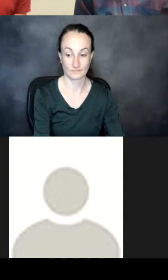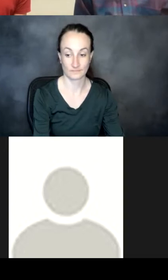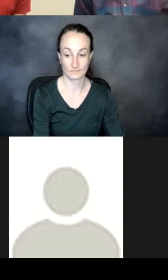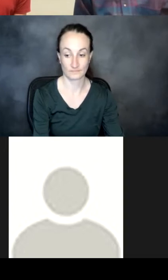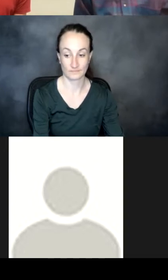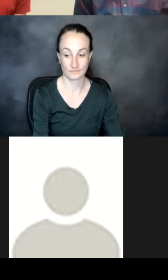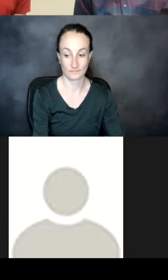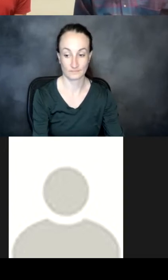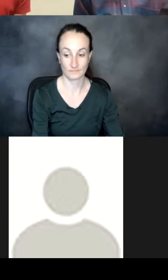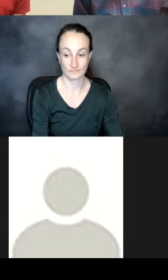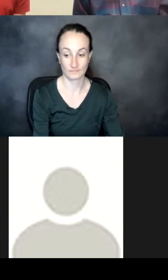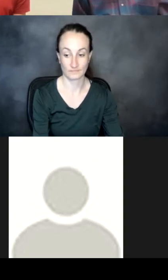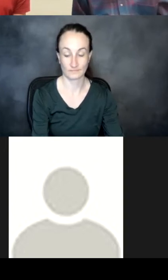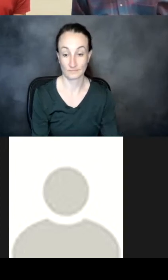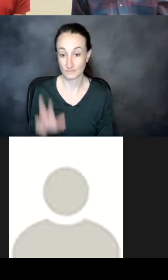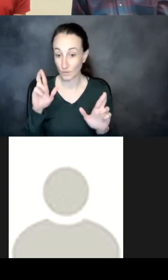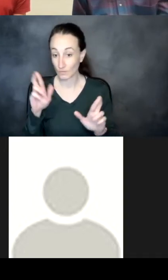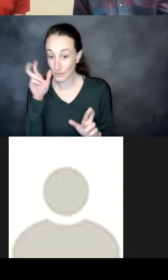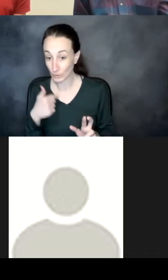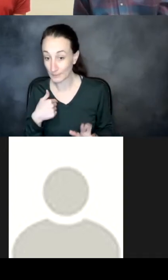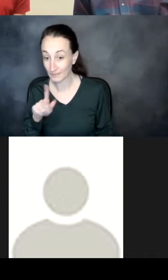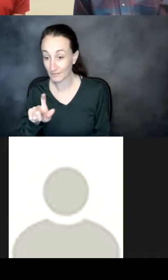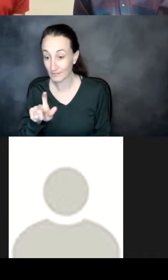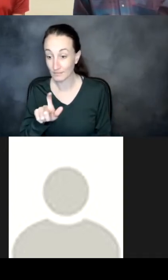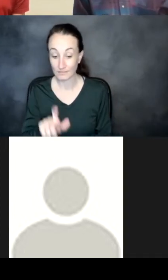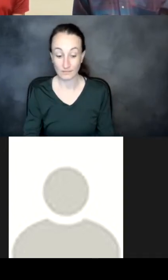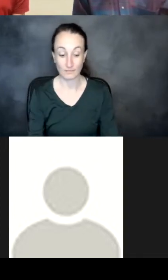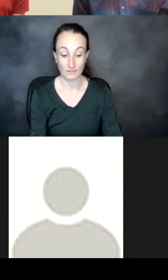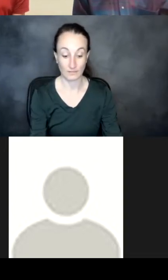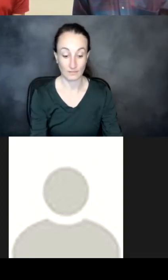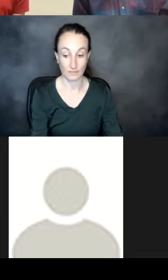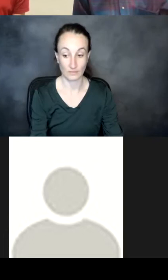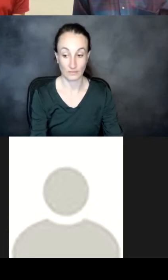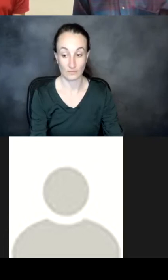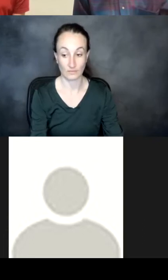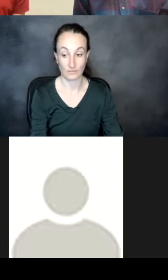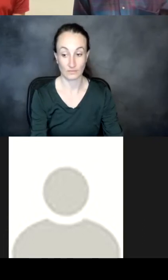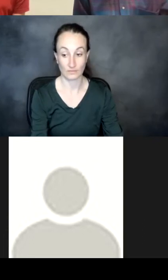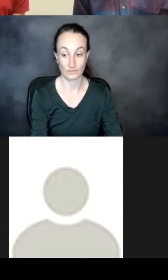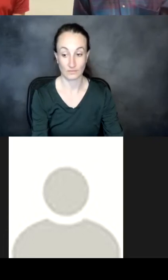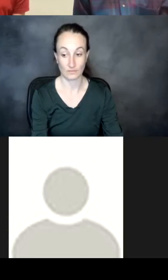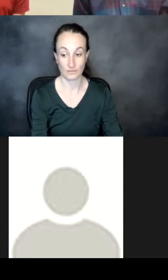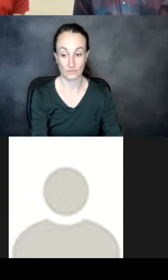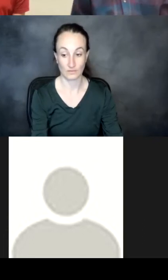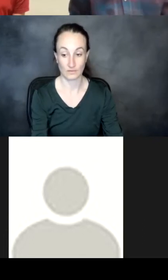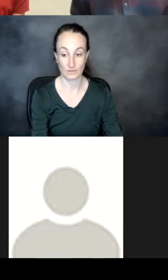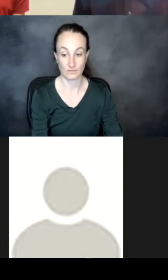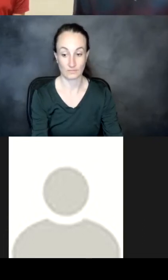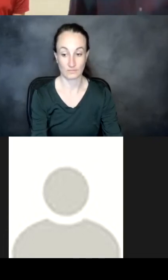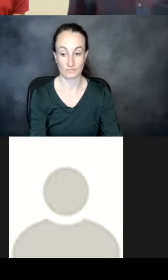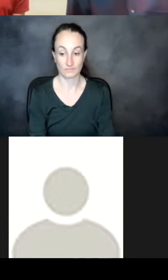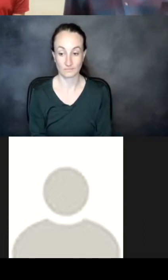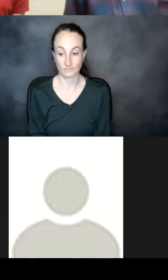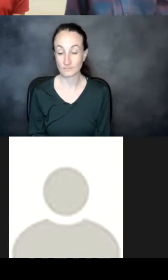all right can you hear me yeah yep great okay yeah um sorry we have some uh as you know we've had some av